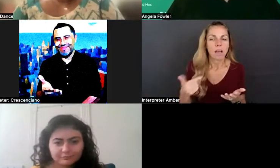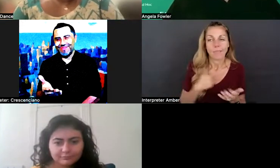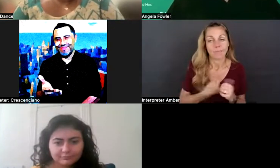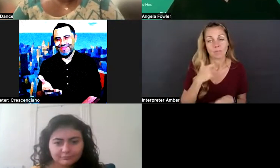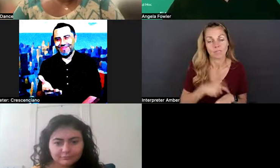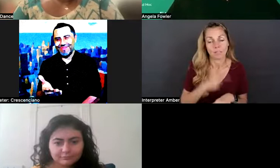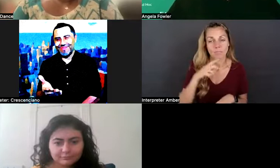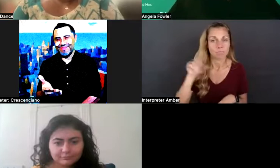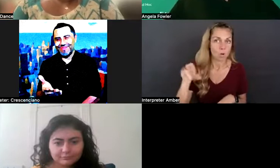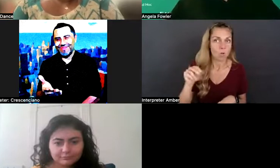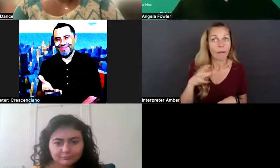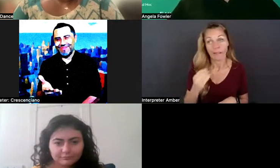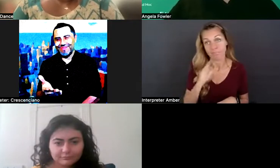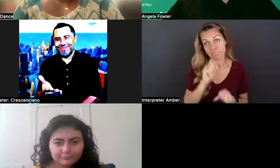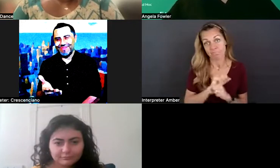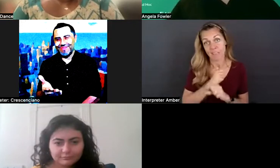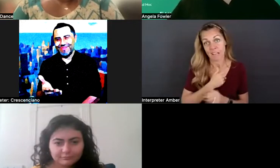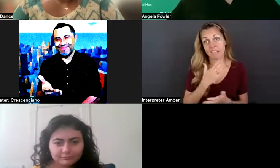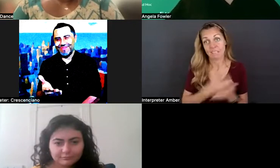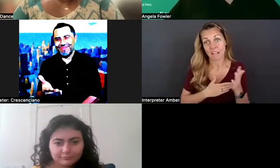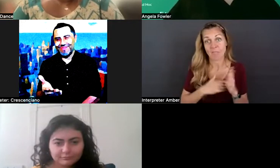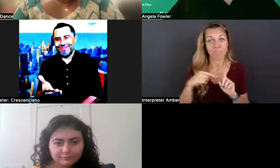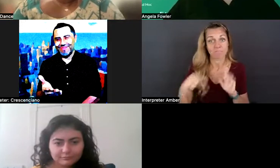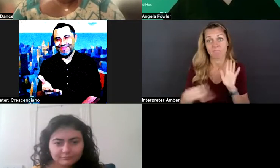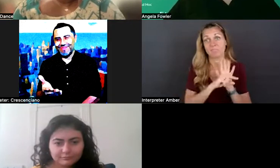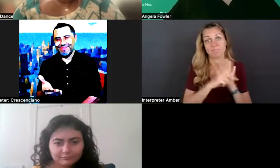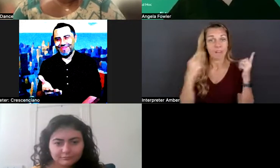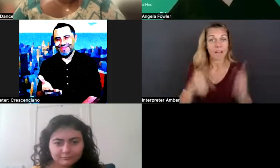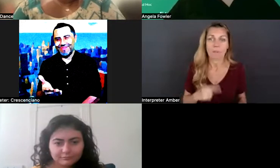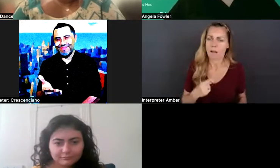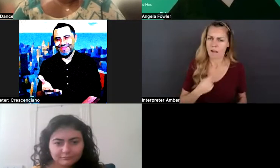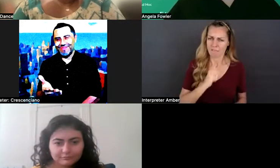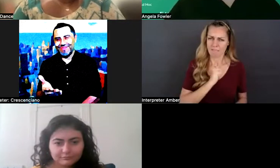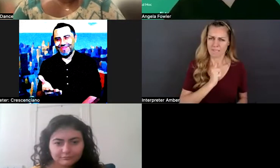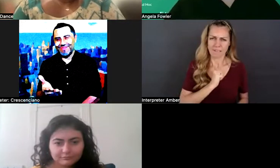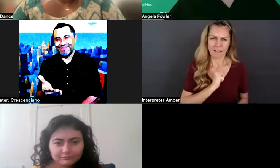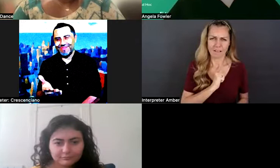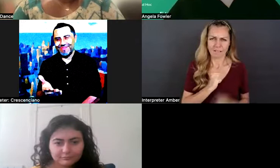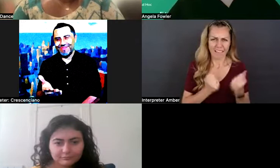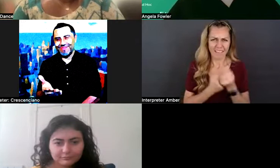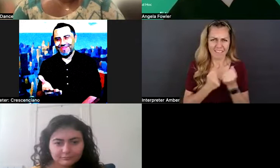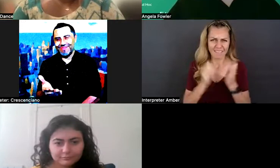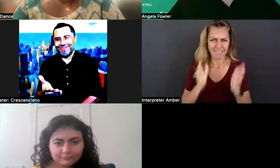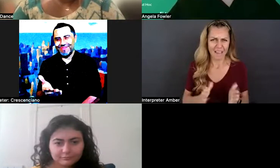repercussions for that, but I don't like being silenced as an advocate to call out employers for bad behavior.